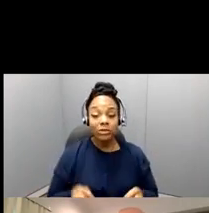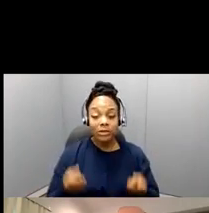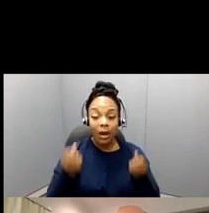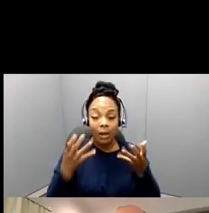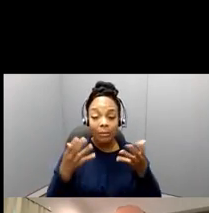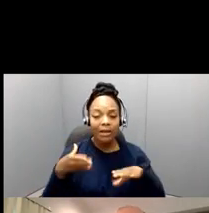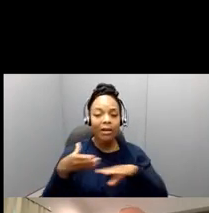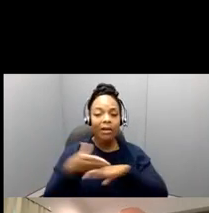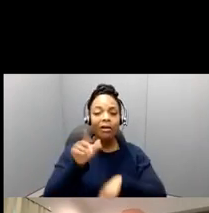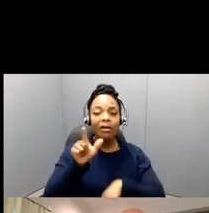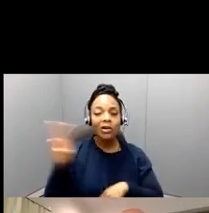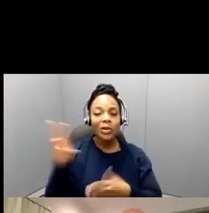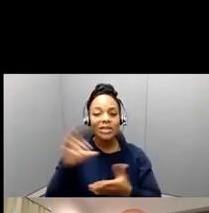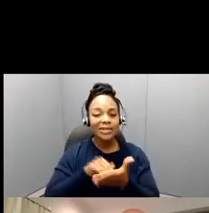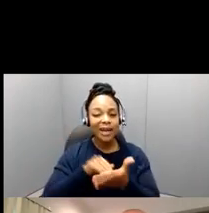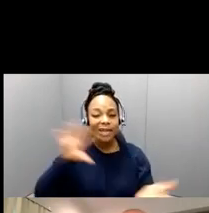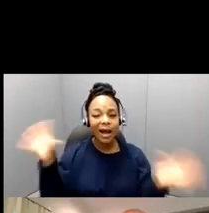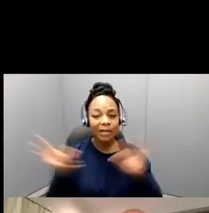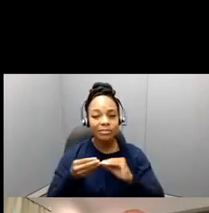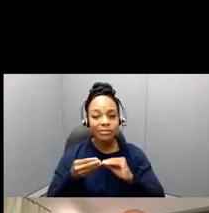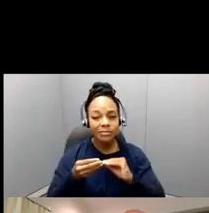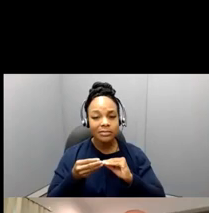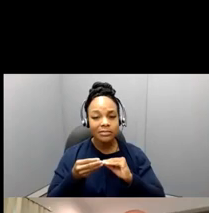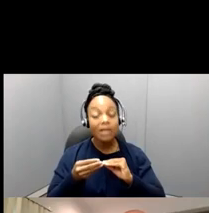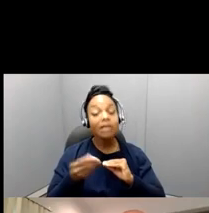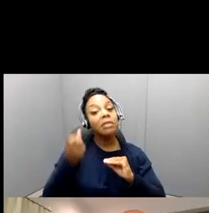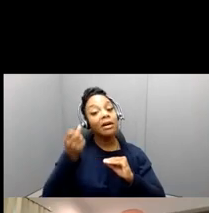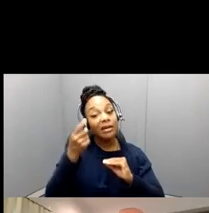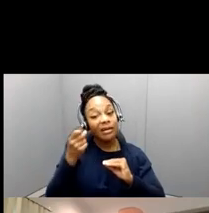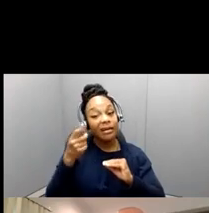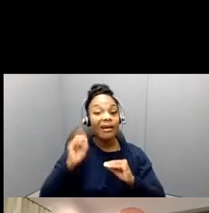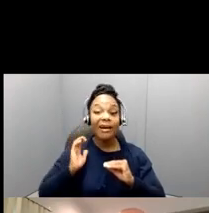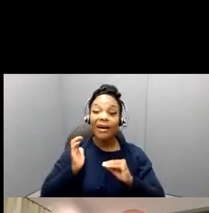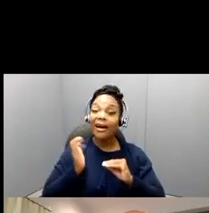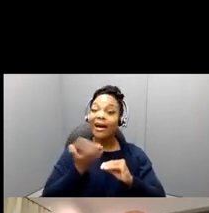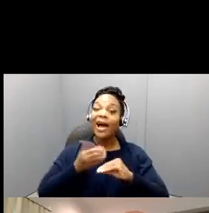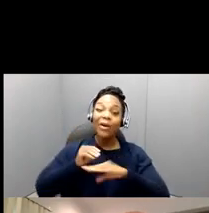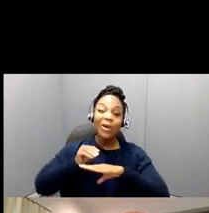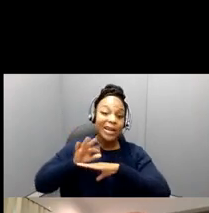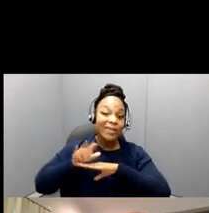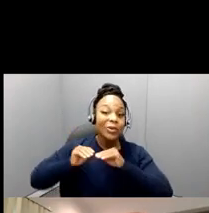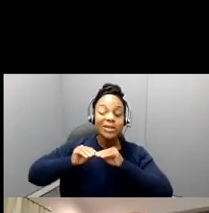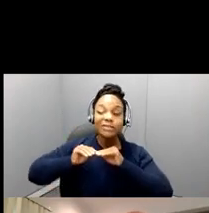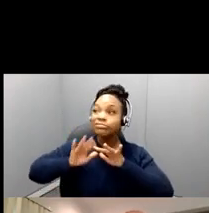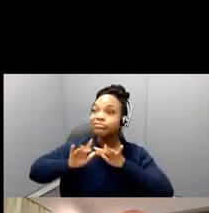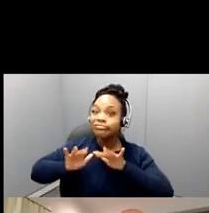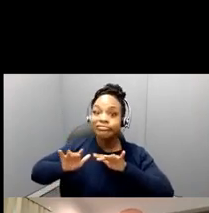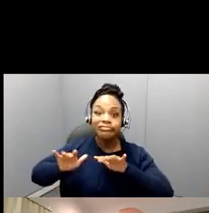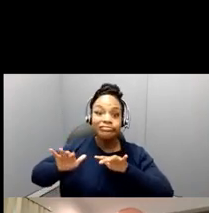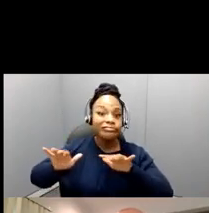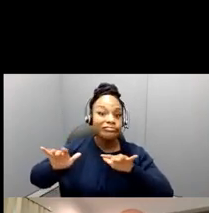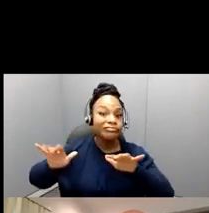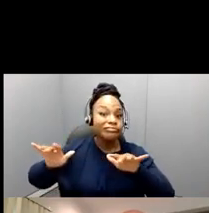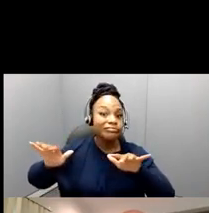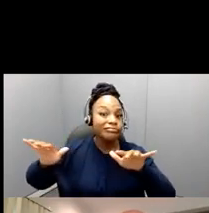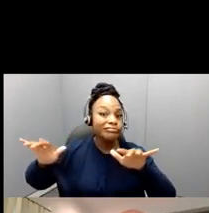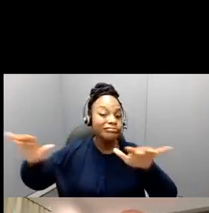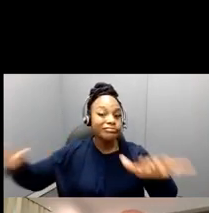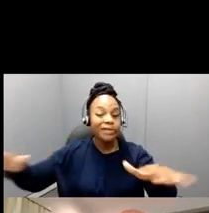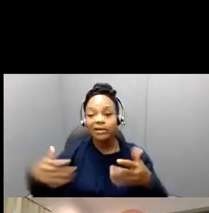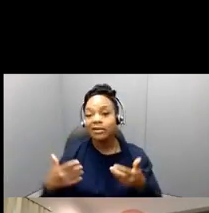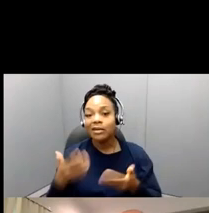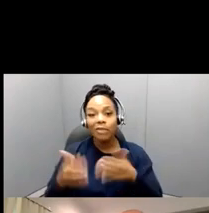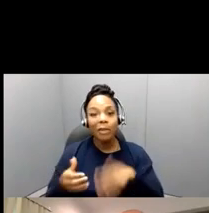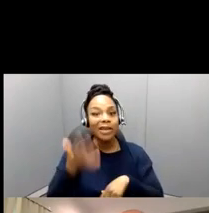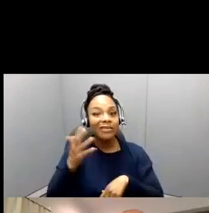have a reach that goes beyond our membership that probably reaches about five or six times that amount of people who are